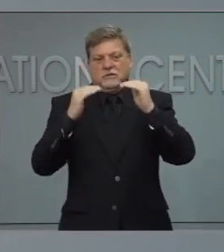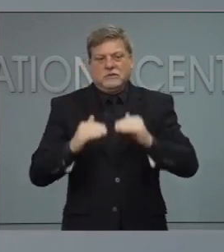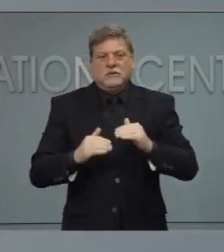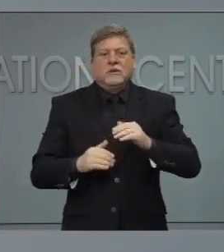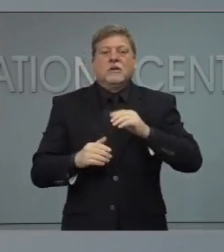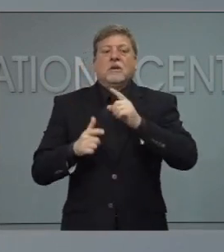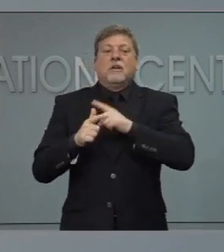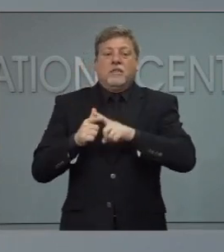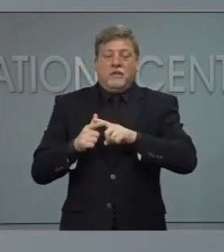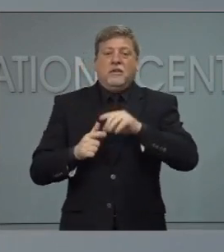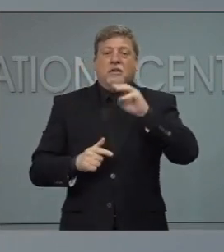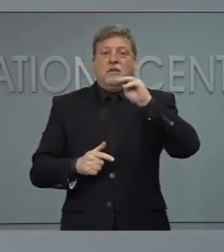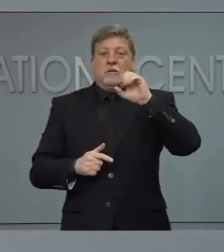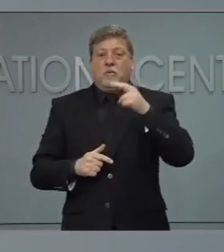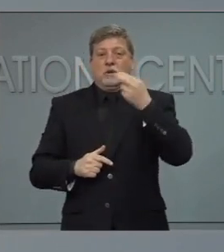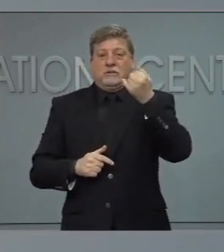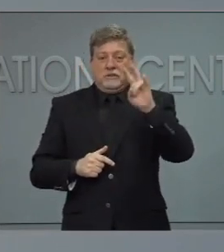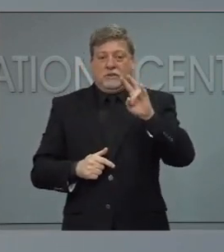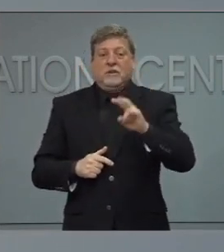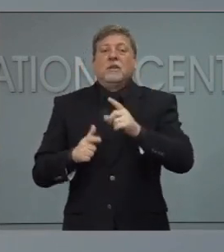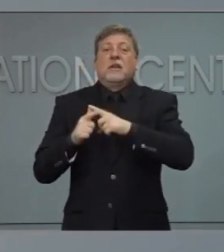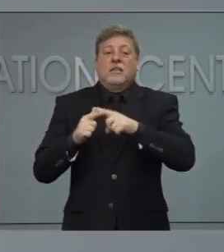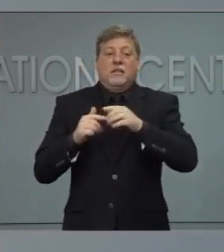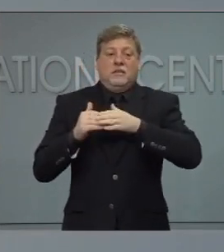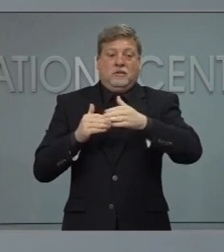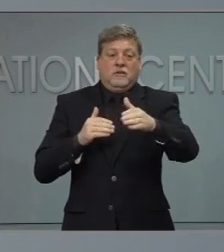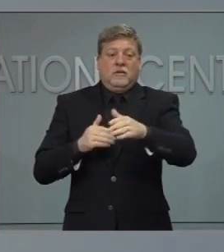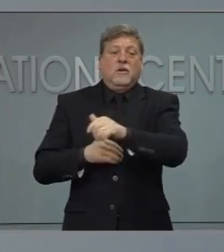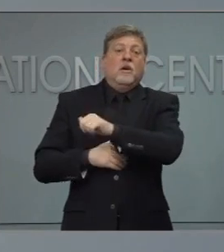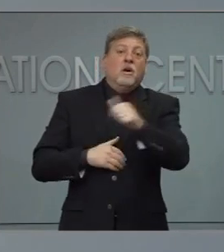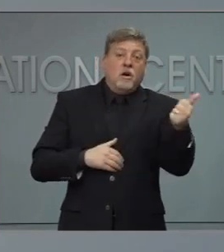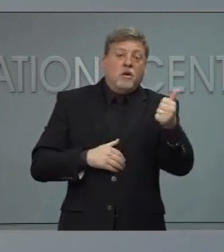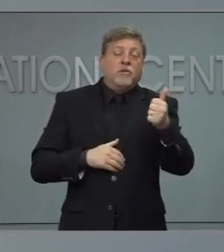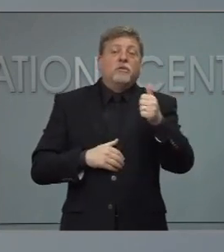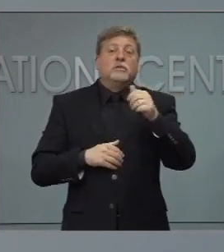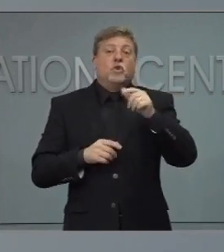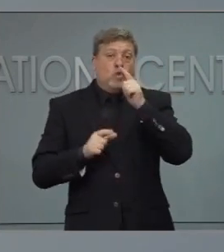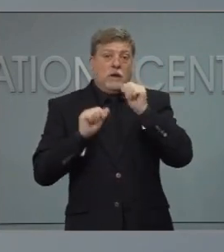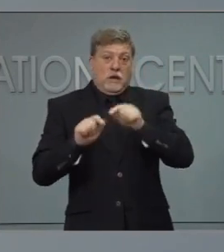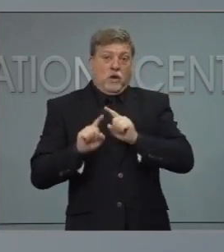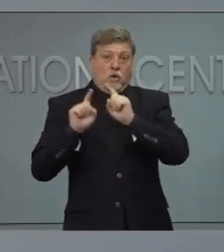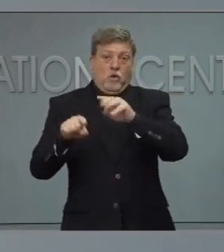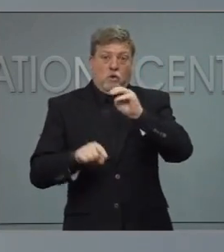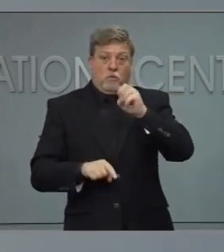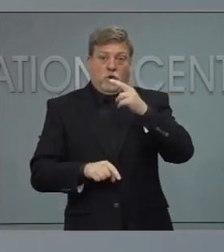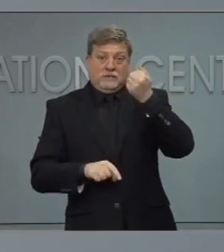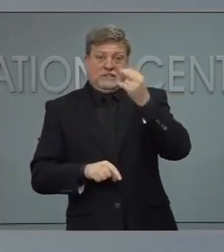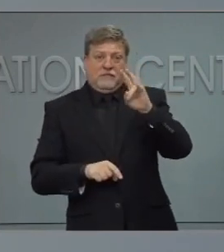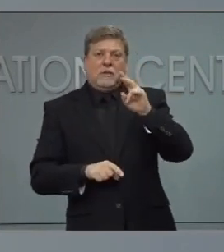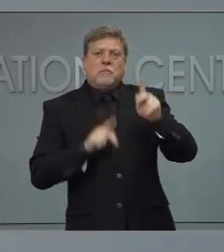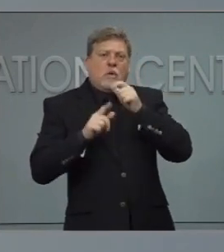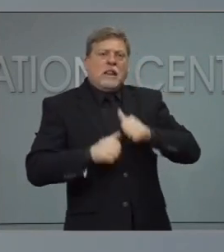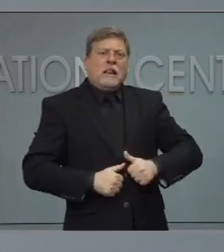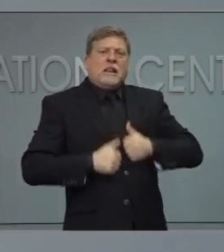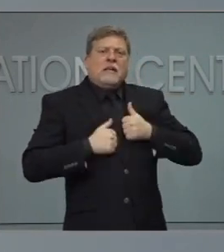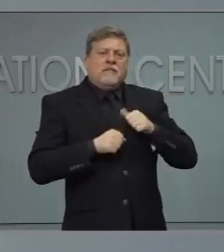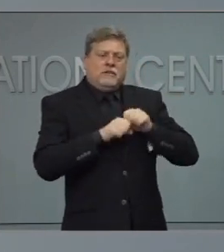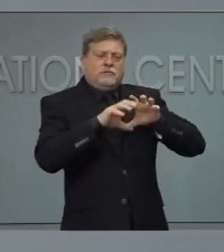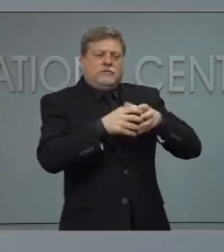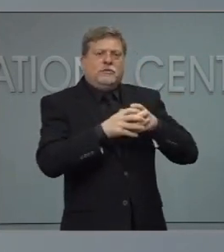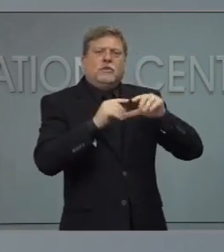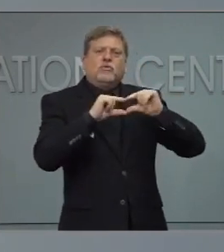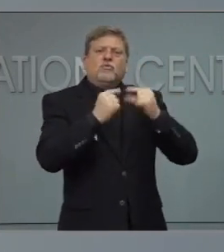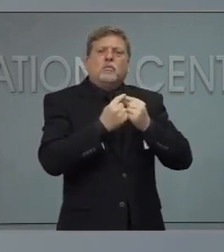The additional members of group four will be eligible for vaccines beginning April the 7th. As with previous